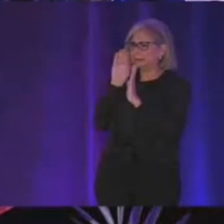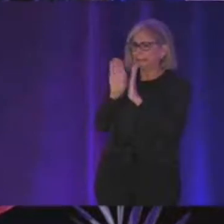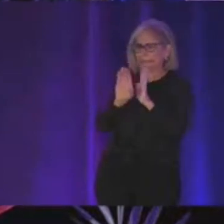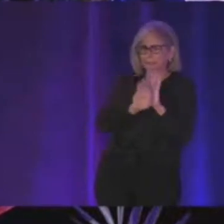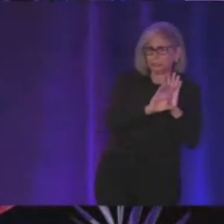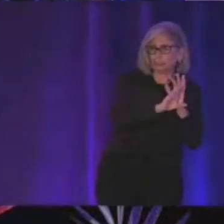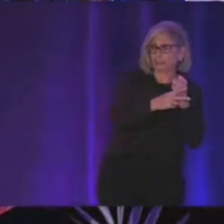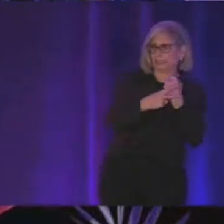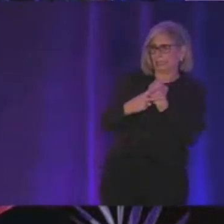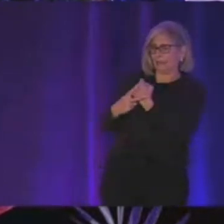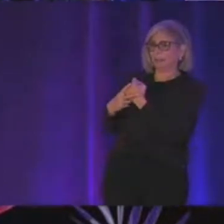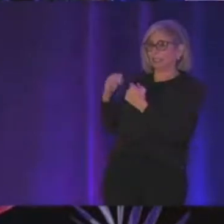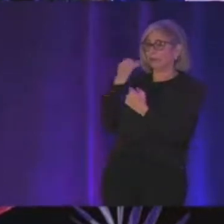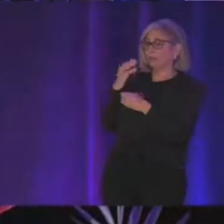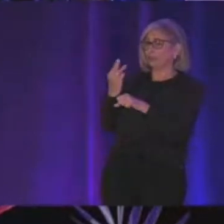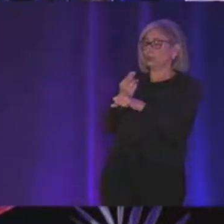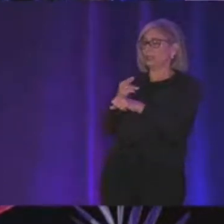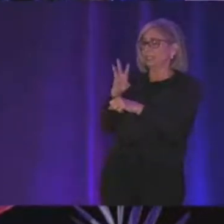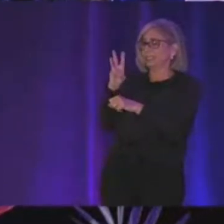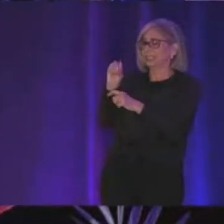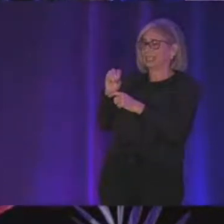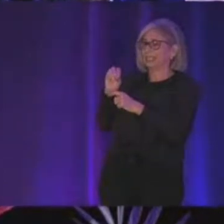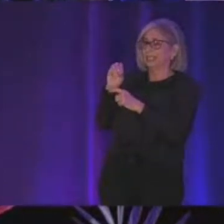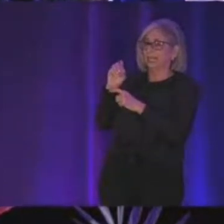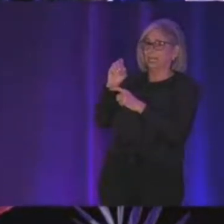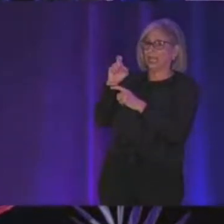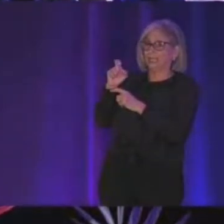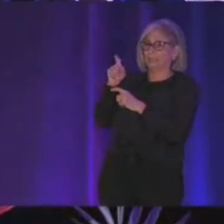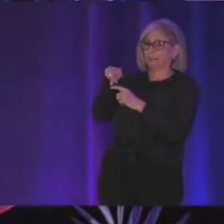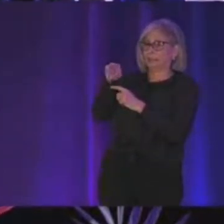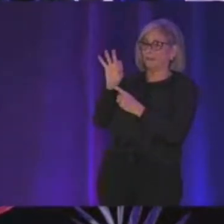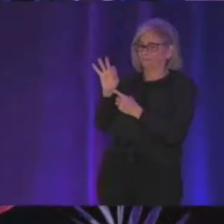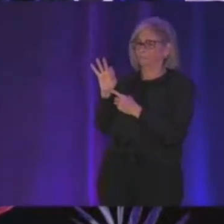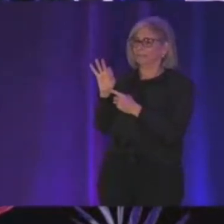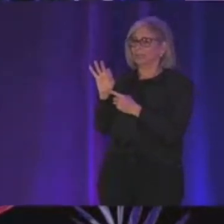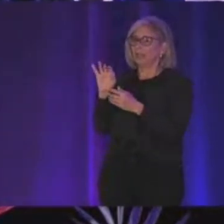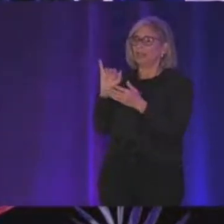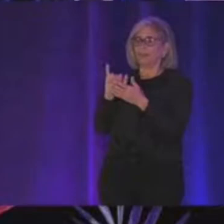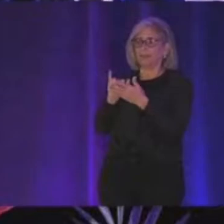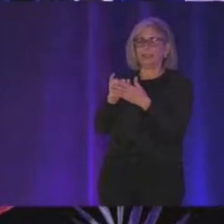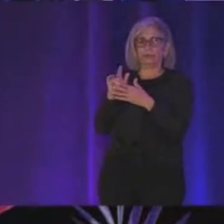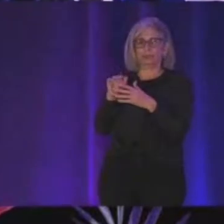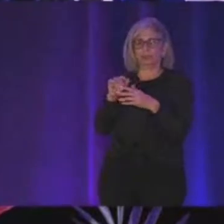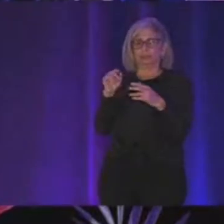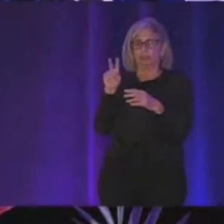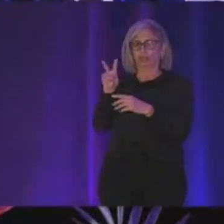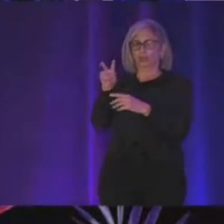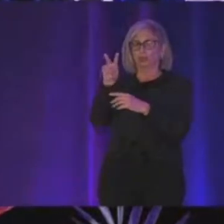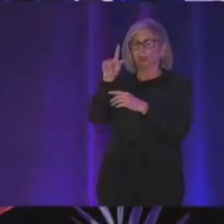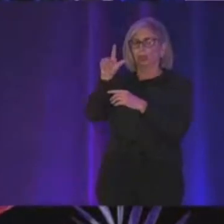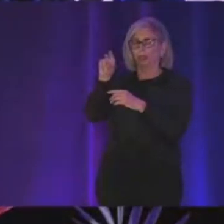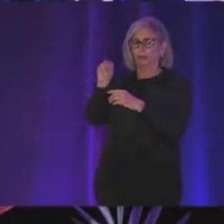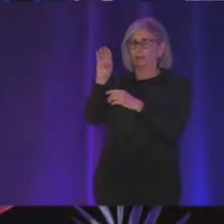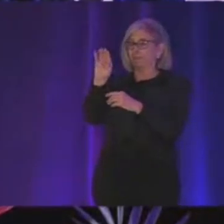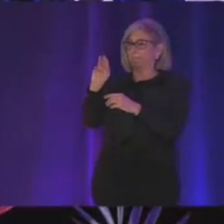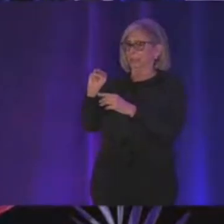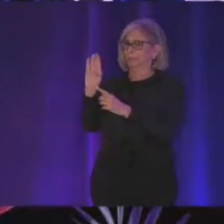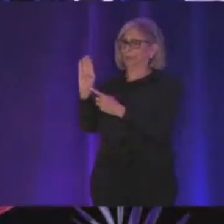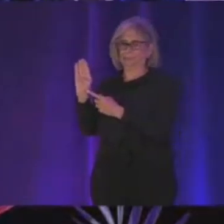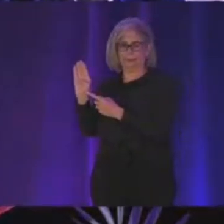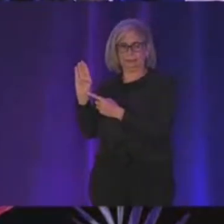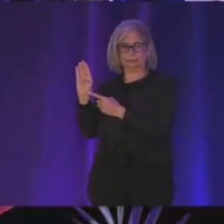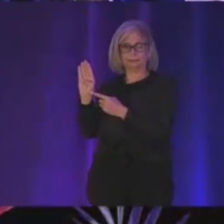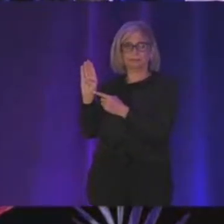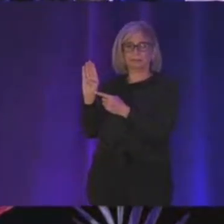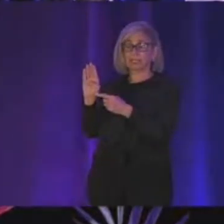and so if we use like 60 fps now we are like at 200 megabytes per second and so now you can probably start thinking where I'm